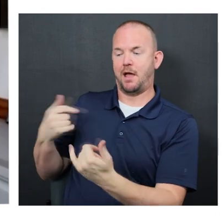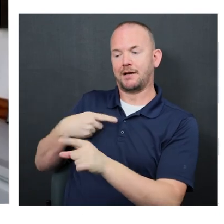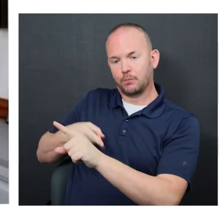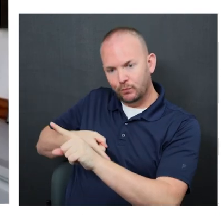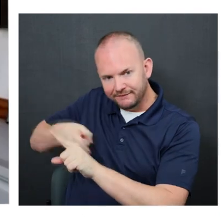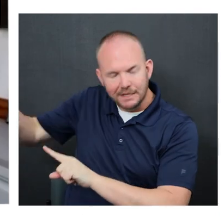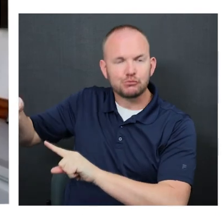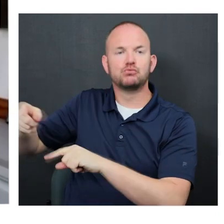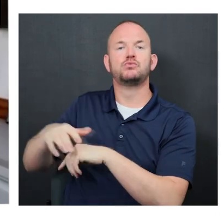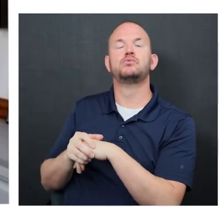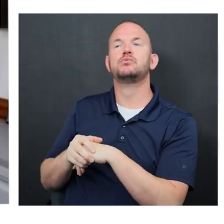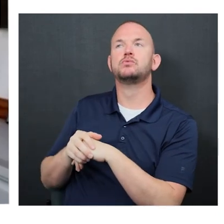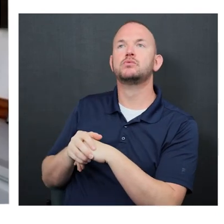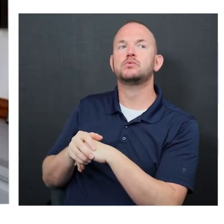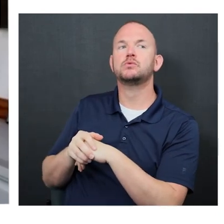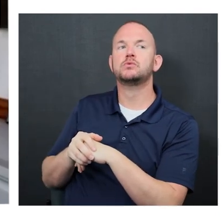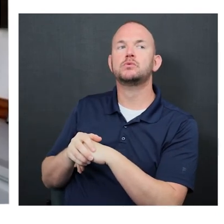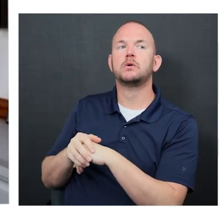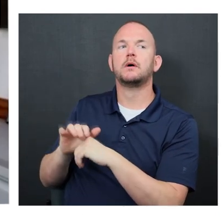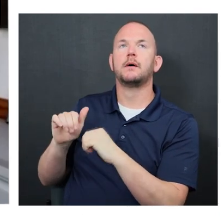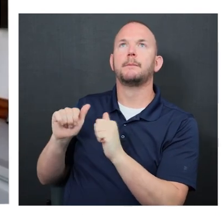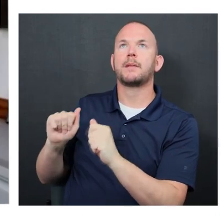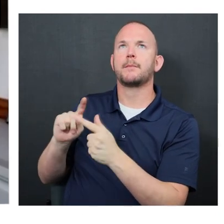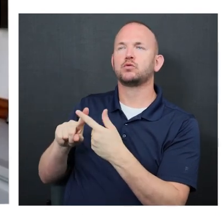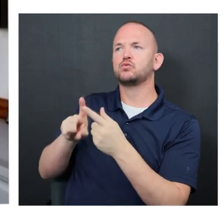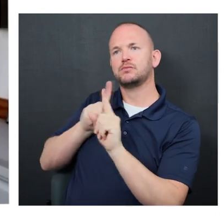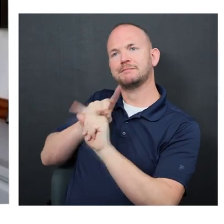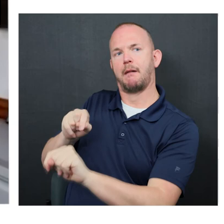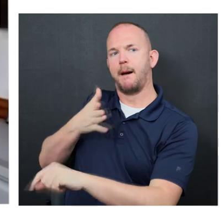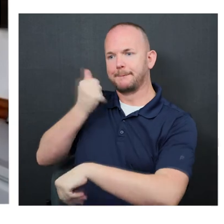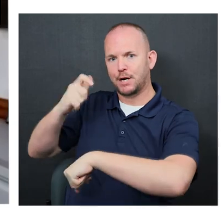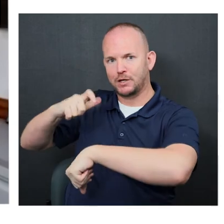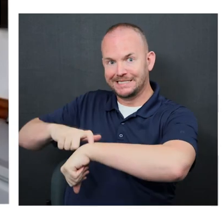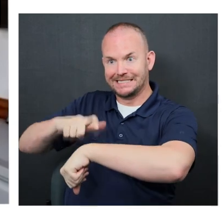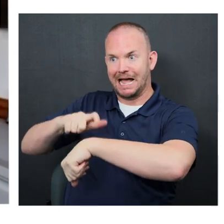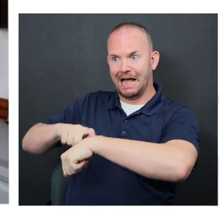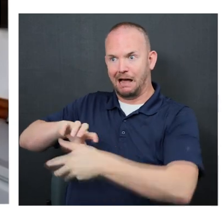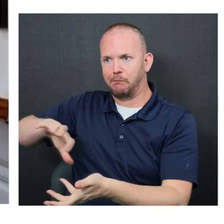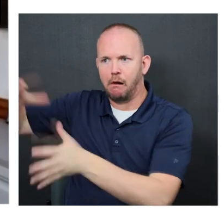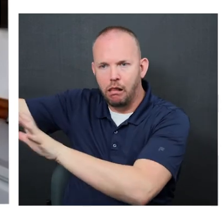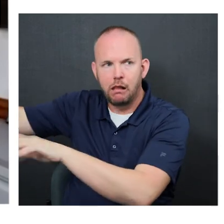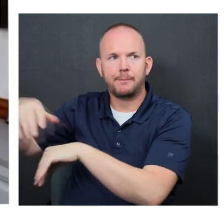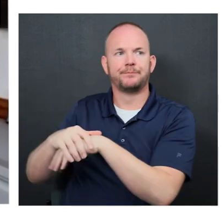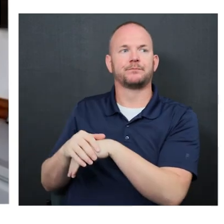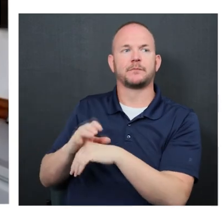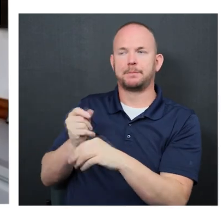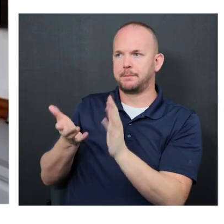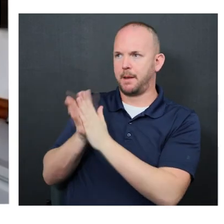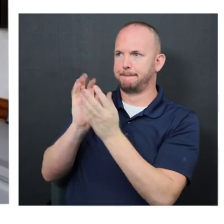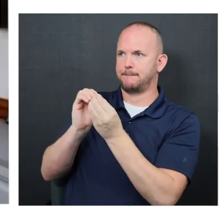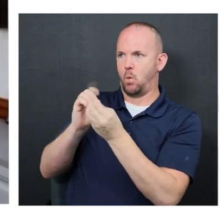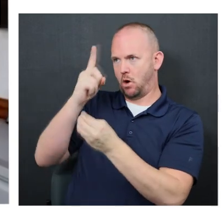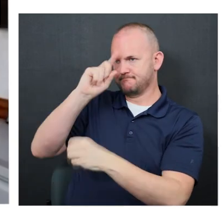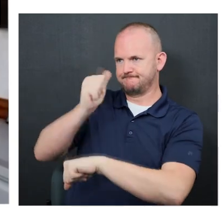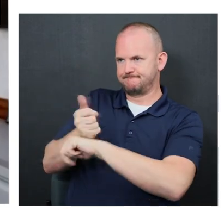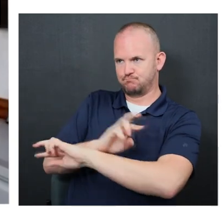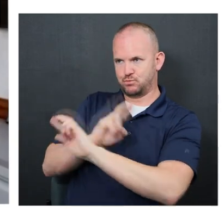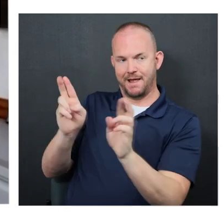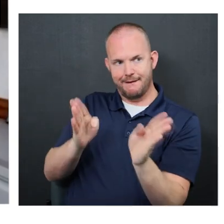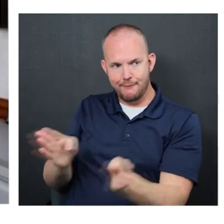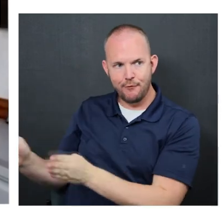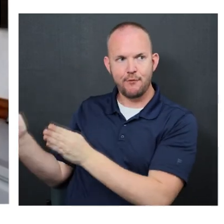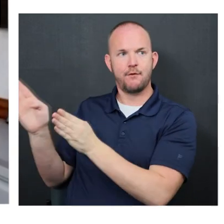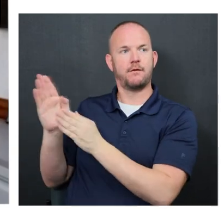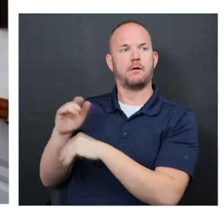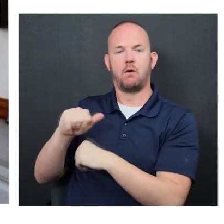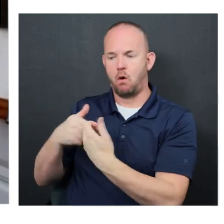do as professionals to be able to respond better in times of crisis and be better prepared to, to